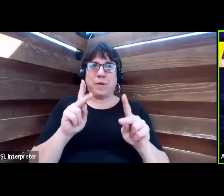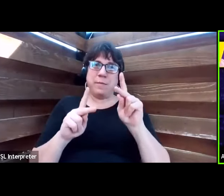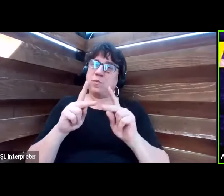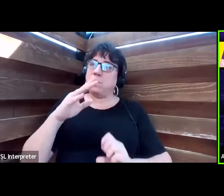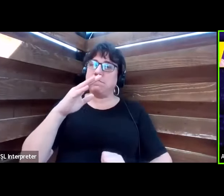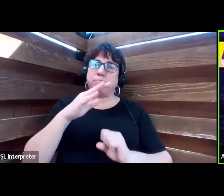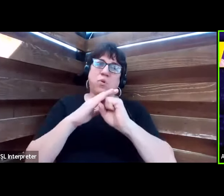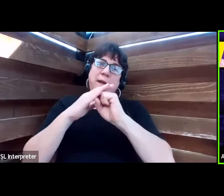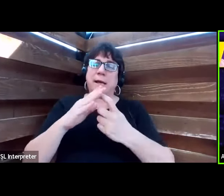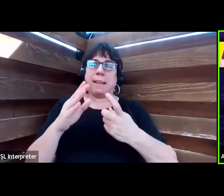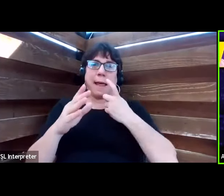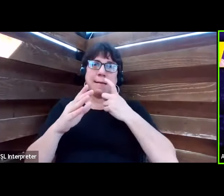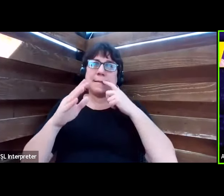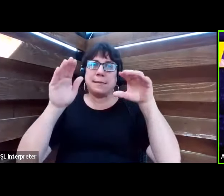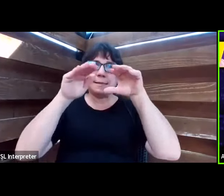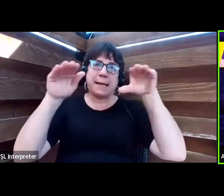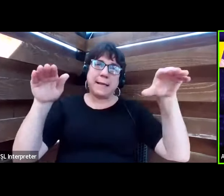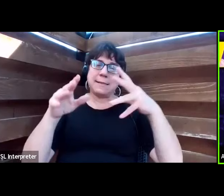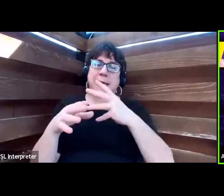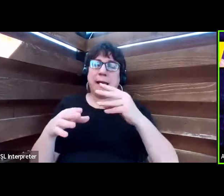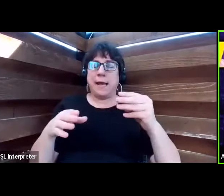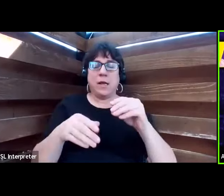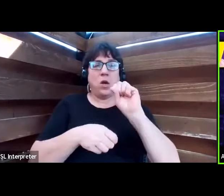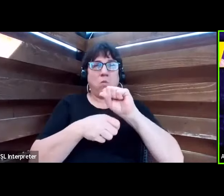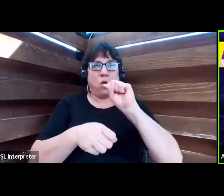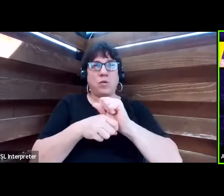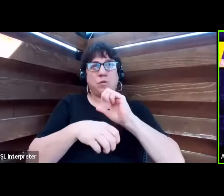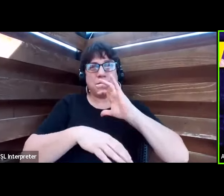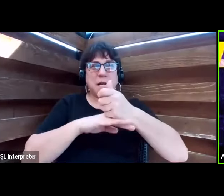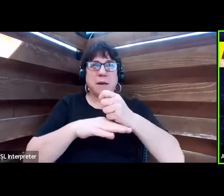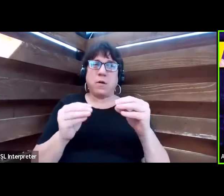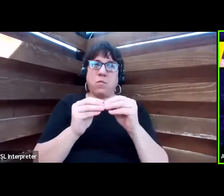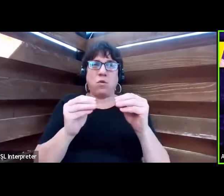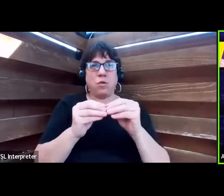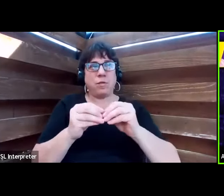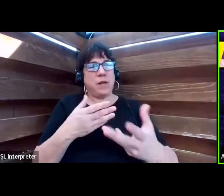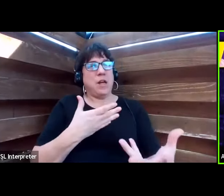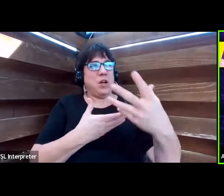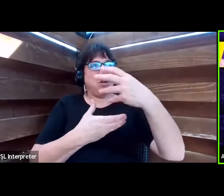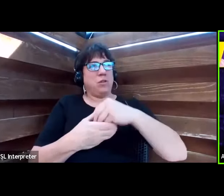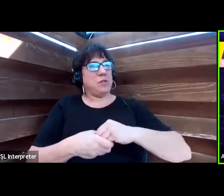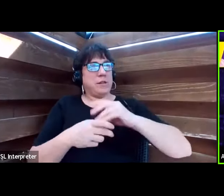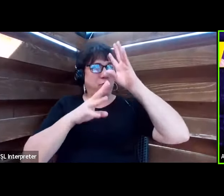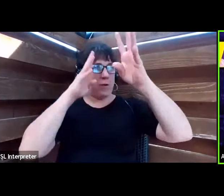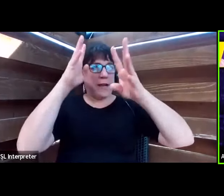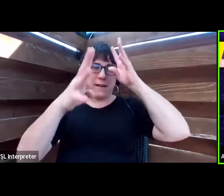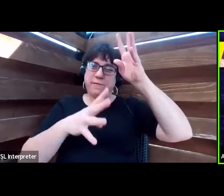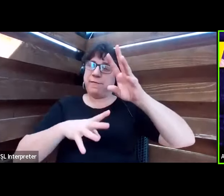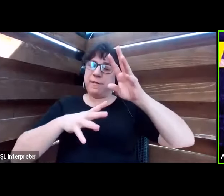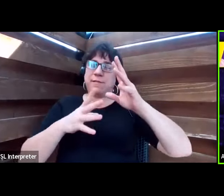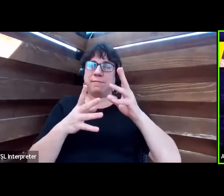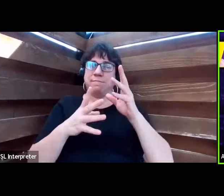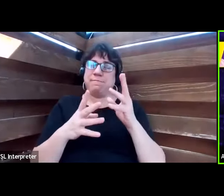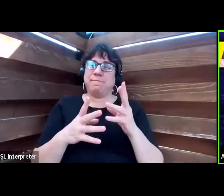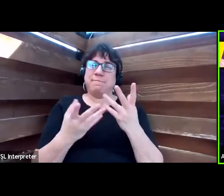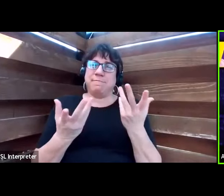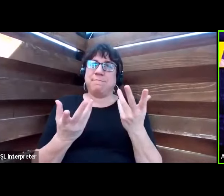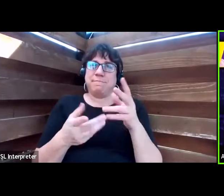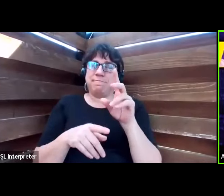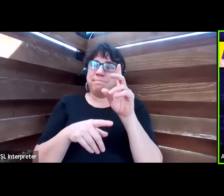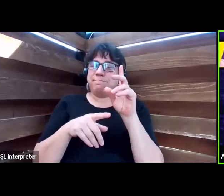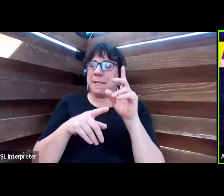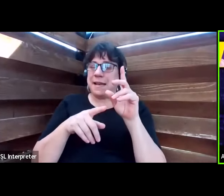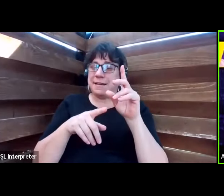ceilings and work to create a more inclusive, creative, and innovative environment, not just for their own employees, but for